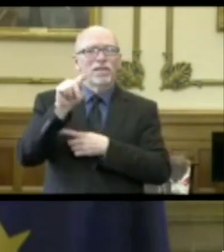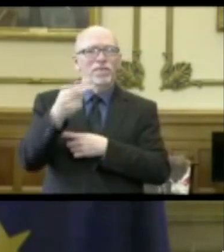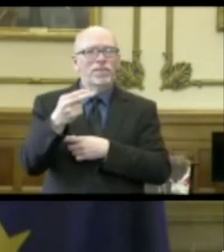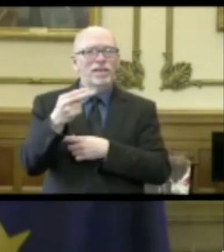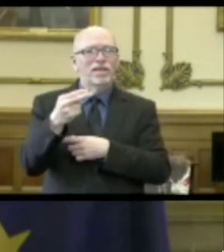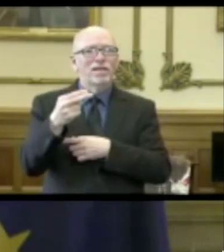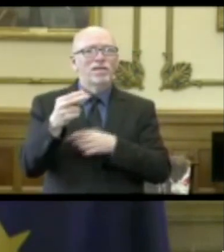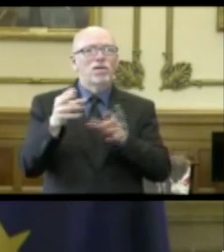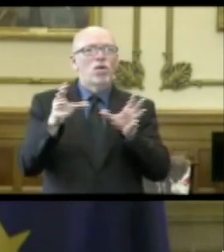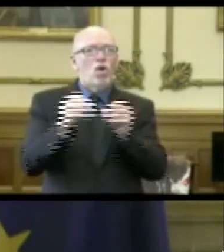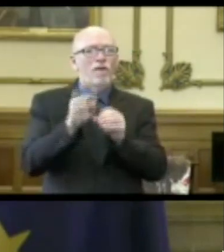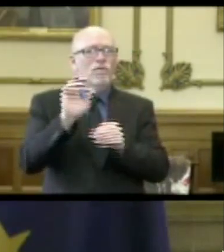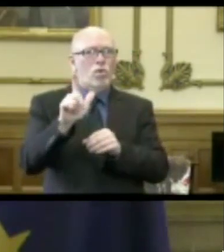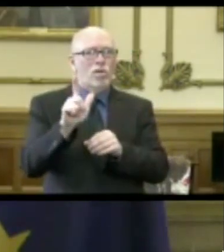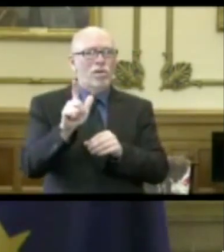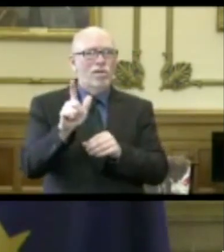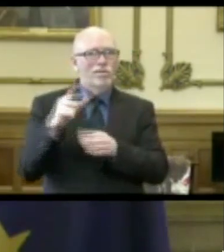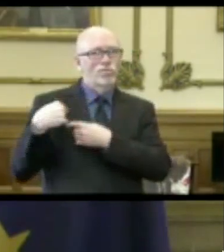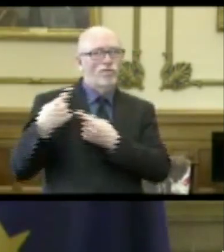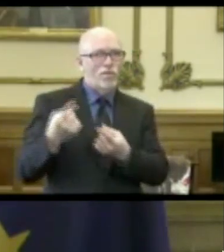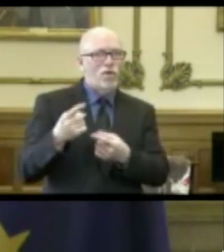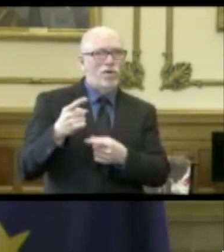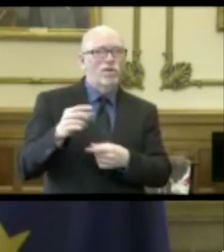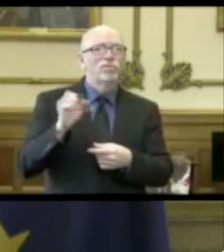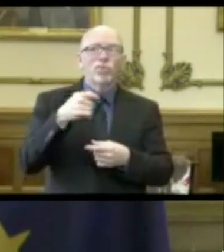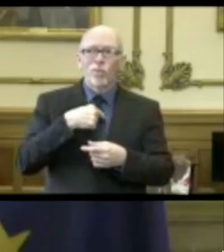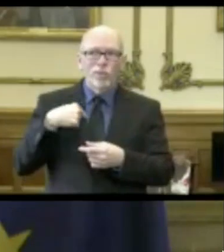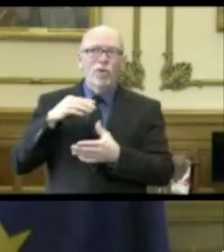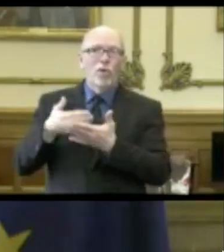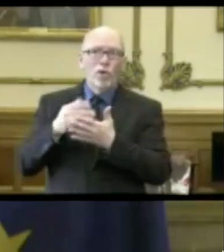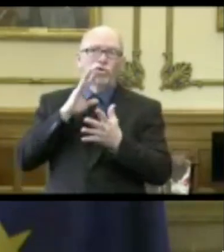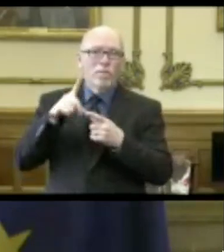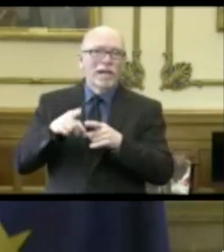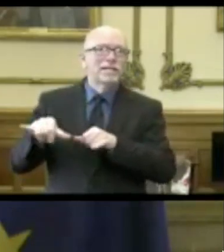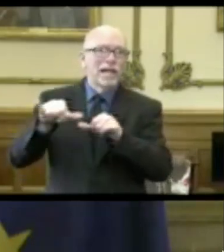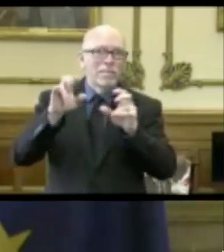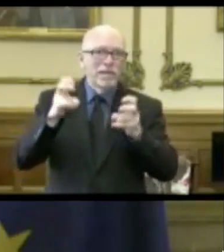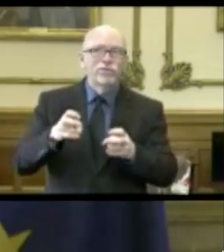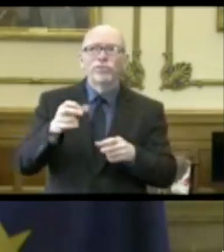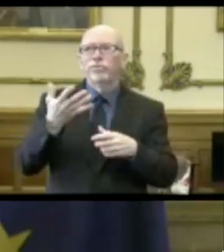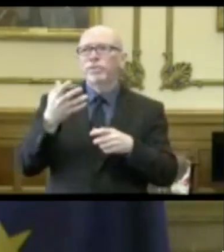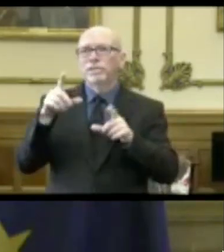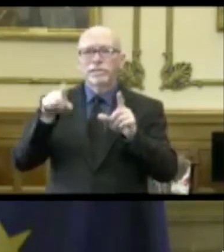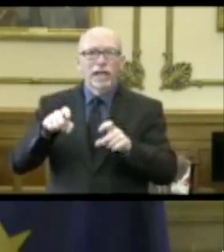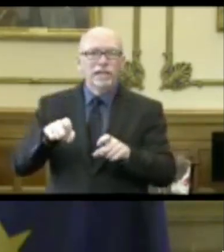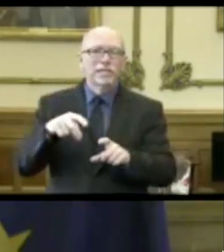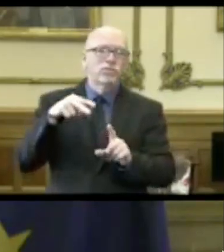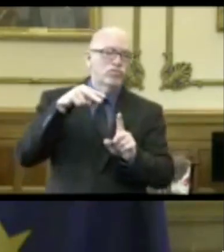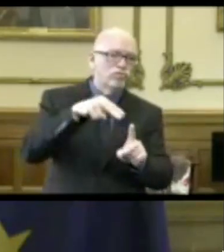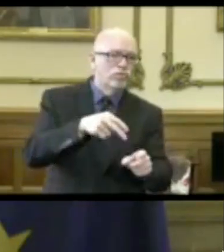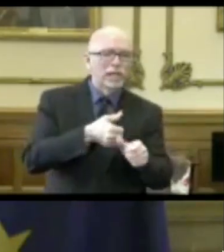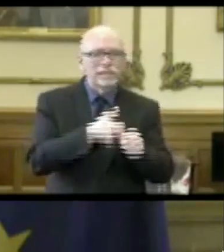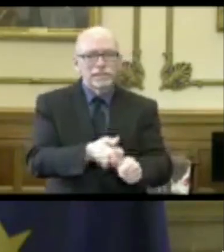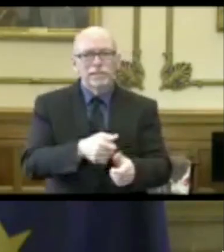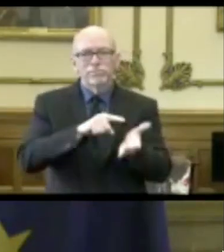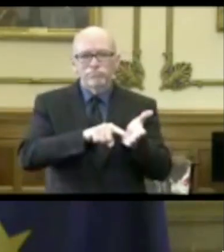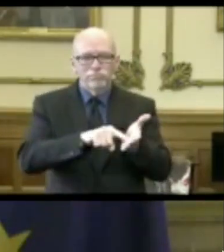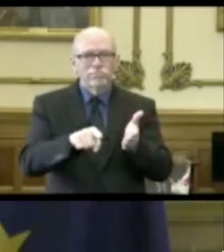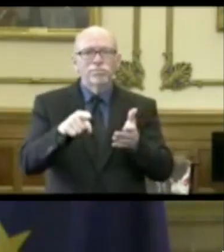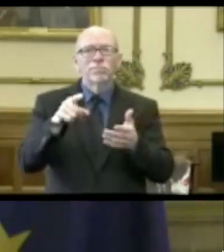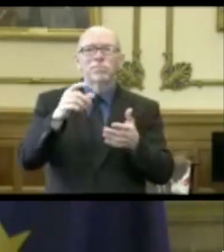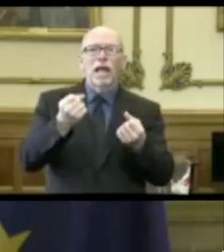call to date. So we're all talking about the same issues, testing and tracing and where we are, cases versus